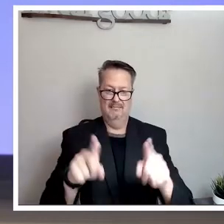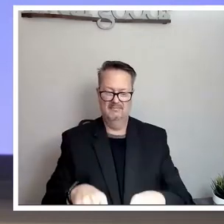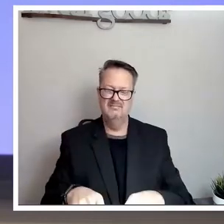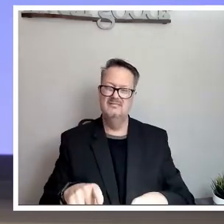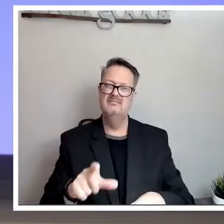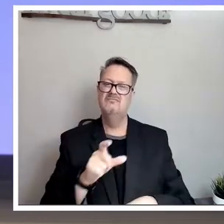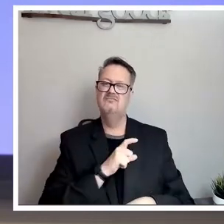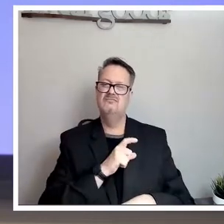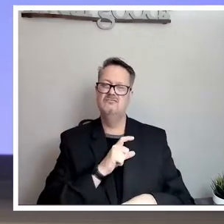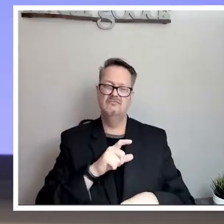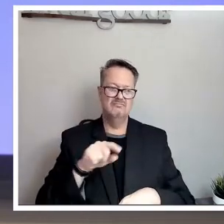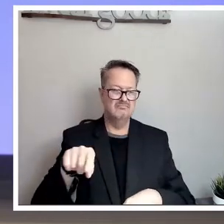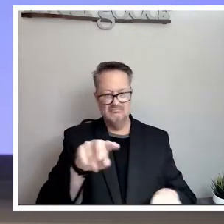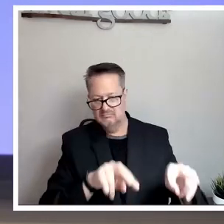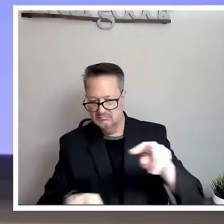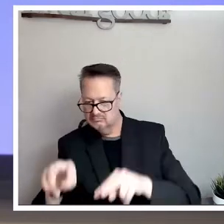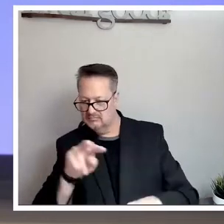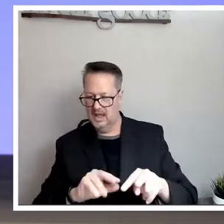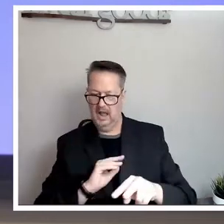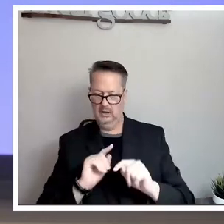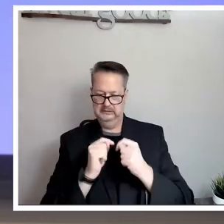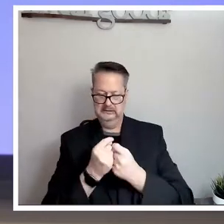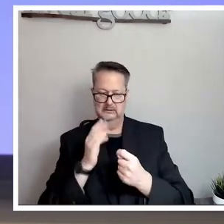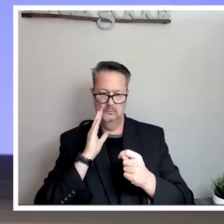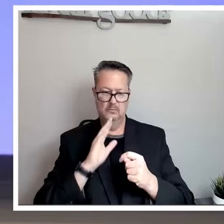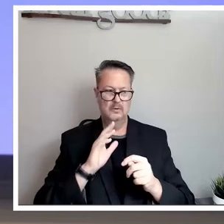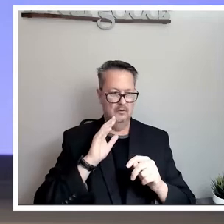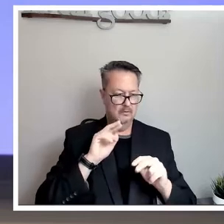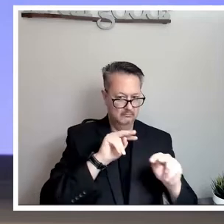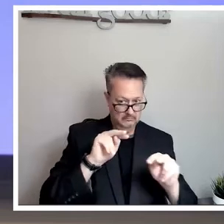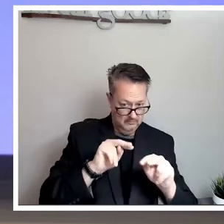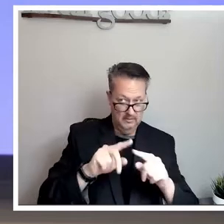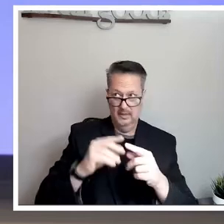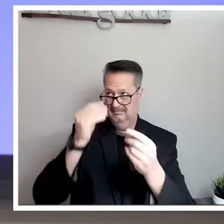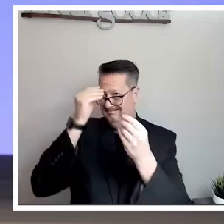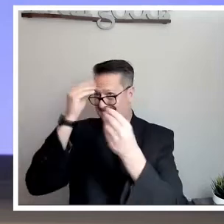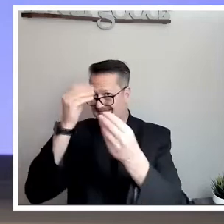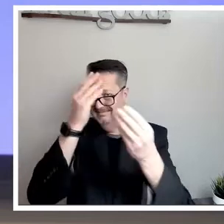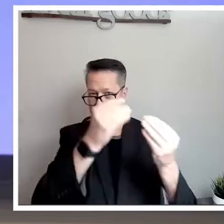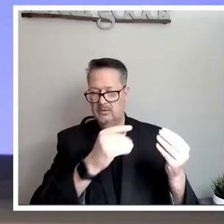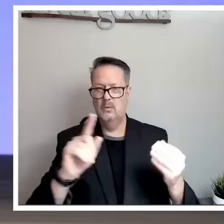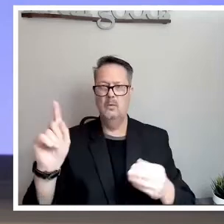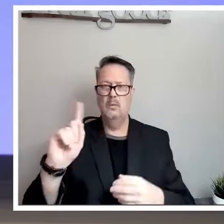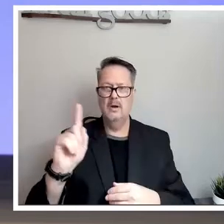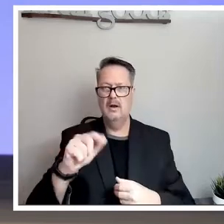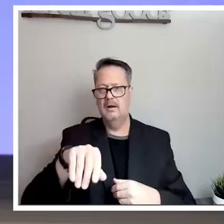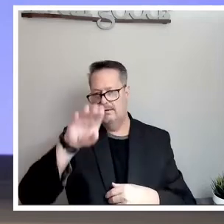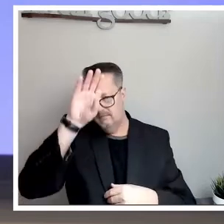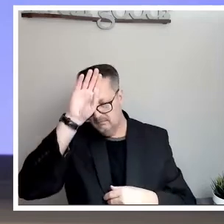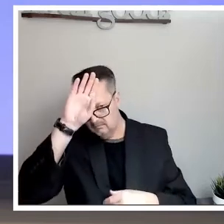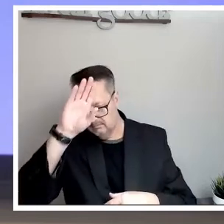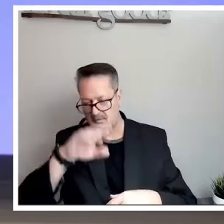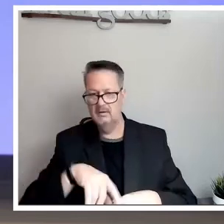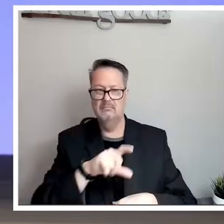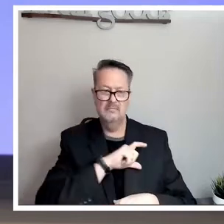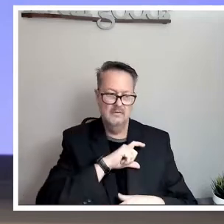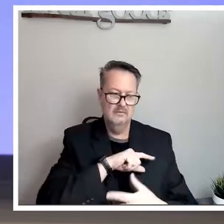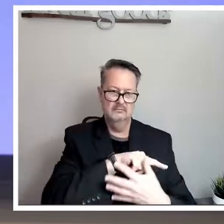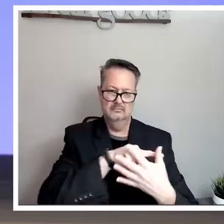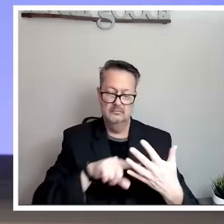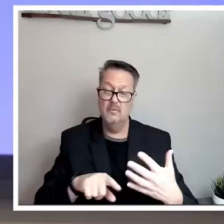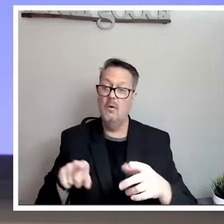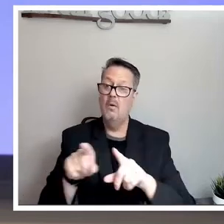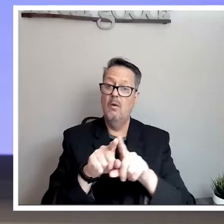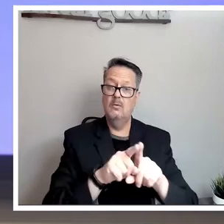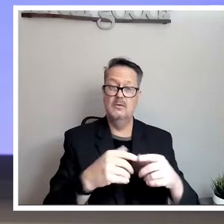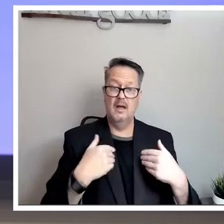monitoring the situation and will notify the appropriate emergency services and team members. We also have employees nearby